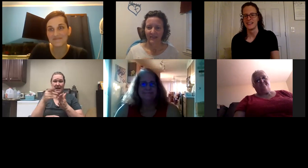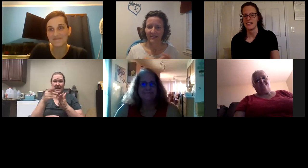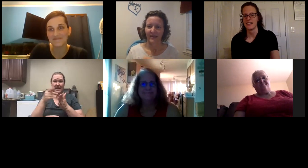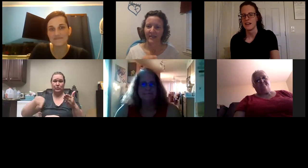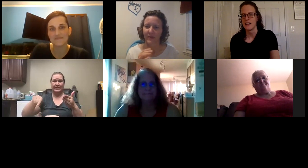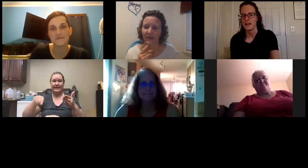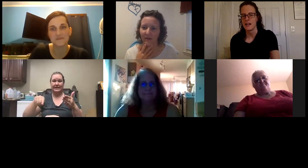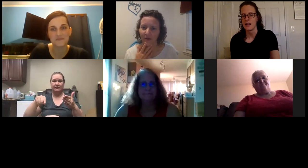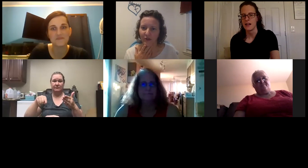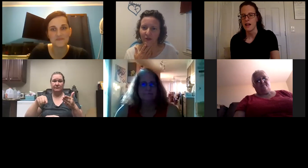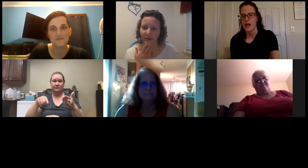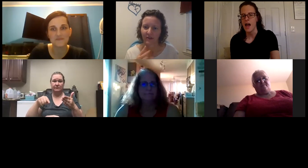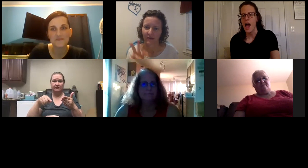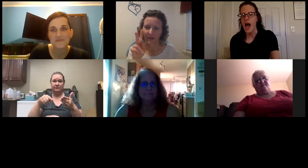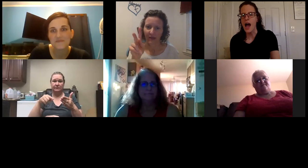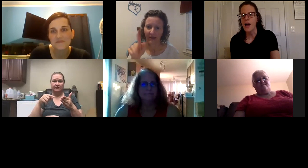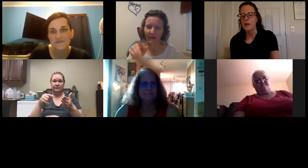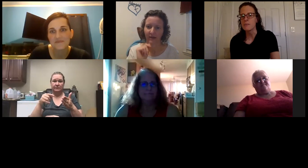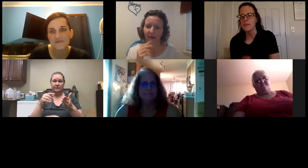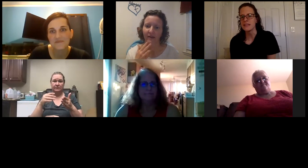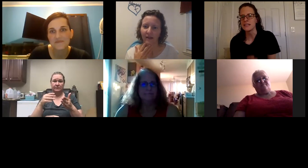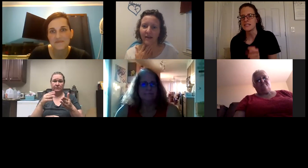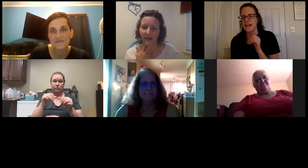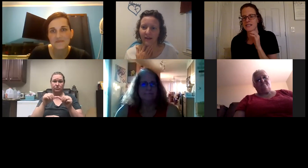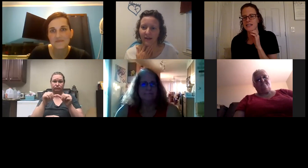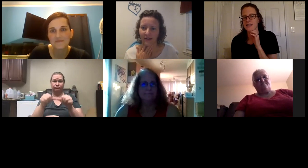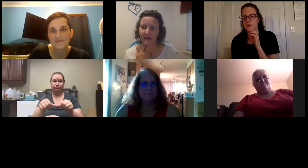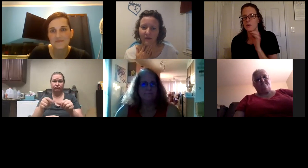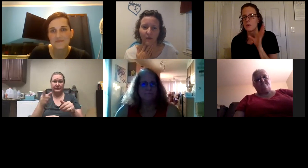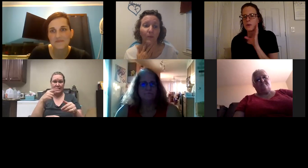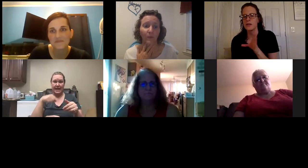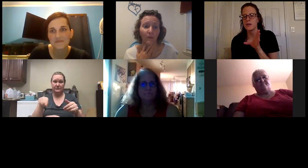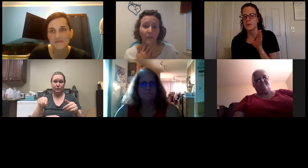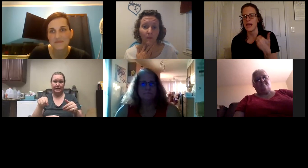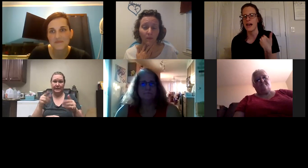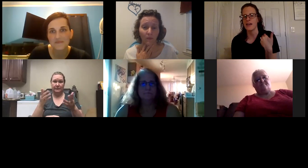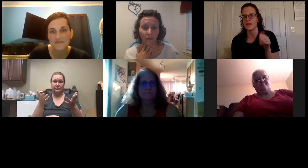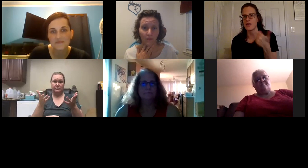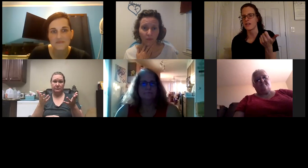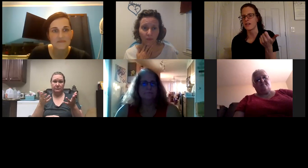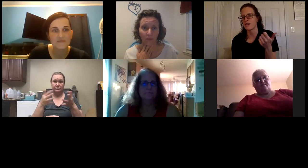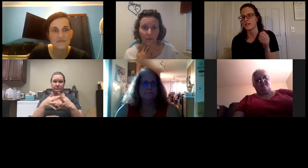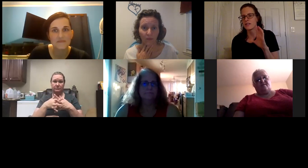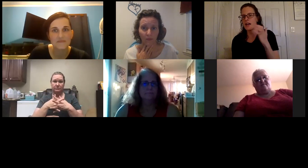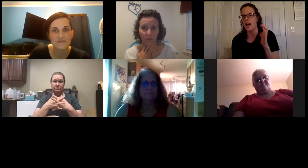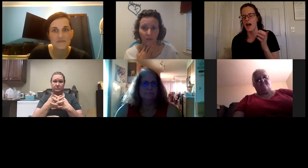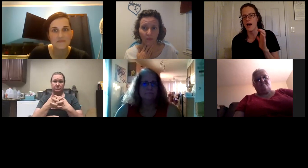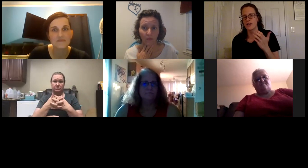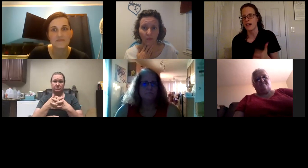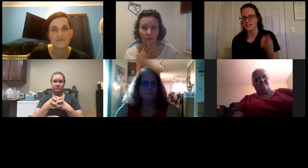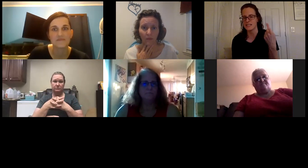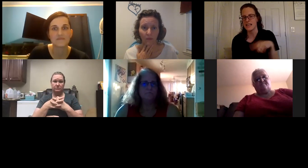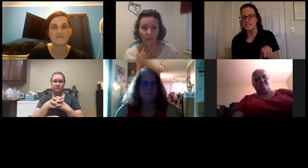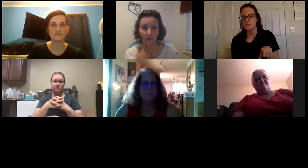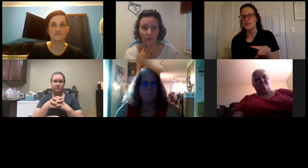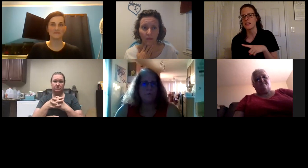kathleen's it's on something i'm not sure uh mandy is asking will we have another other